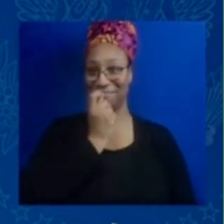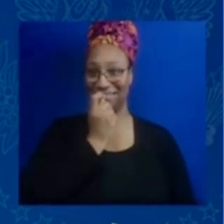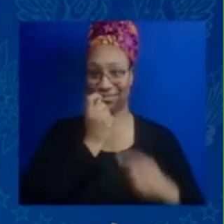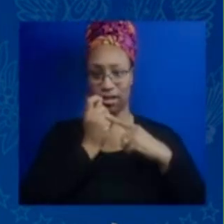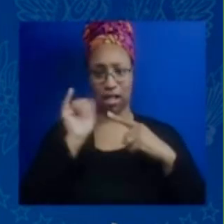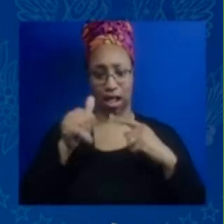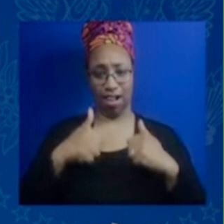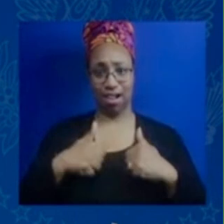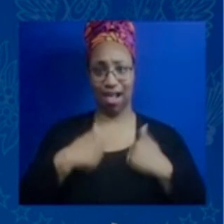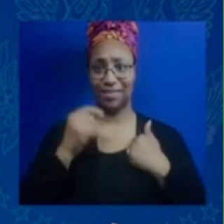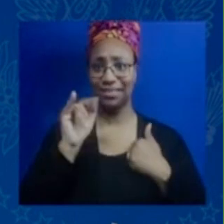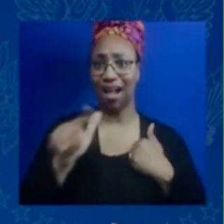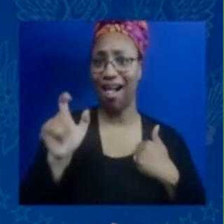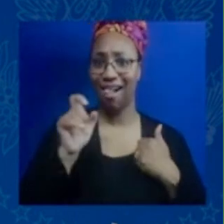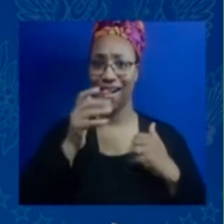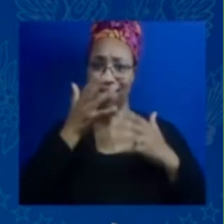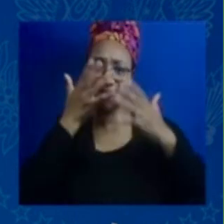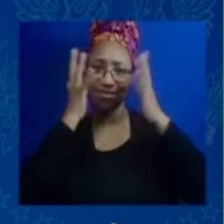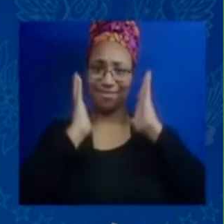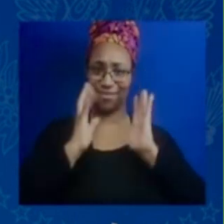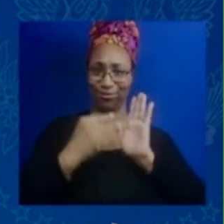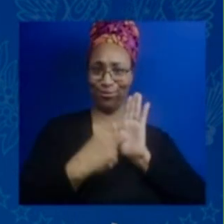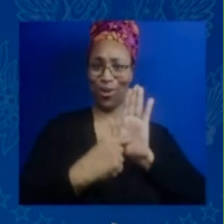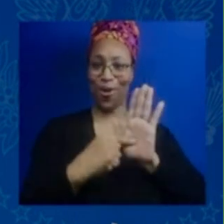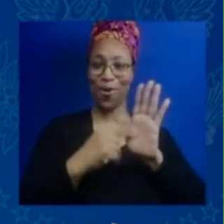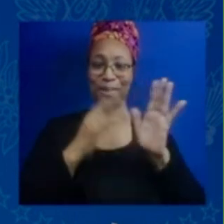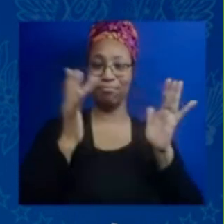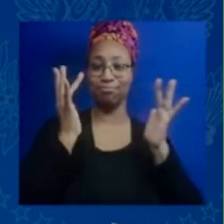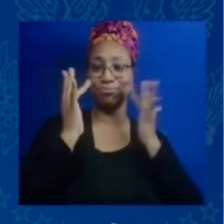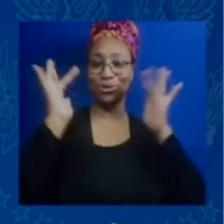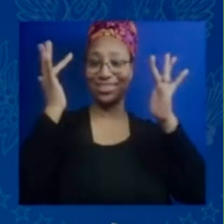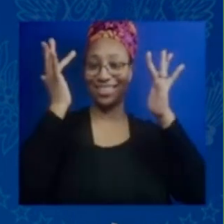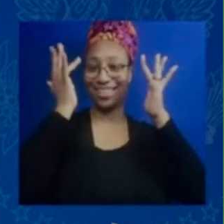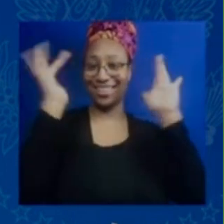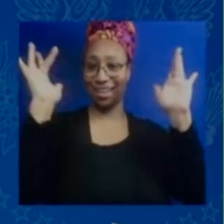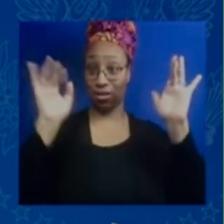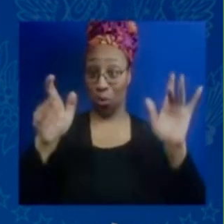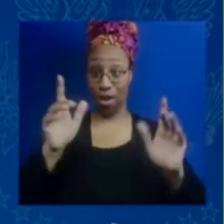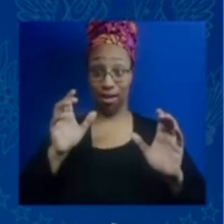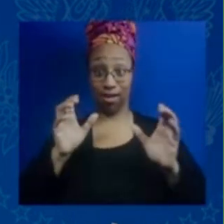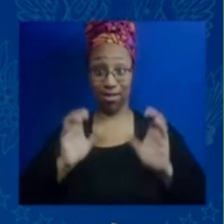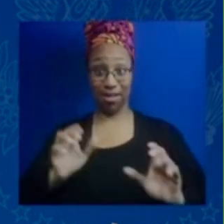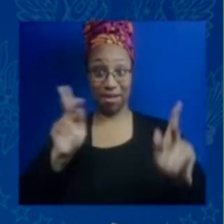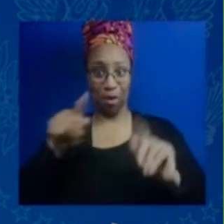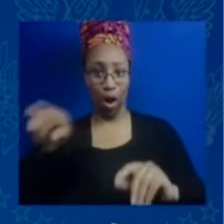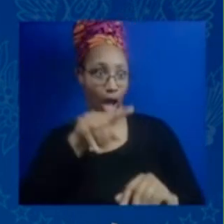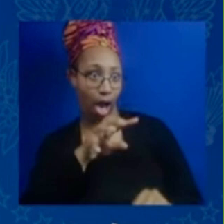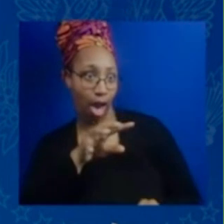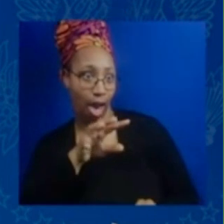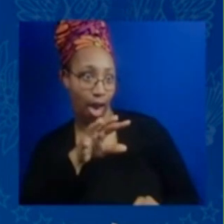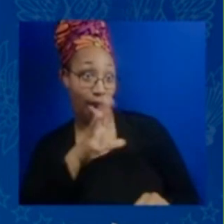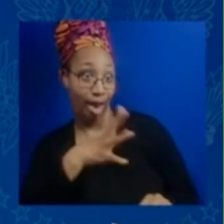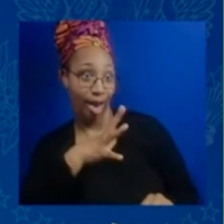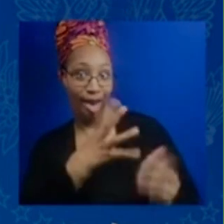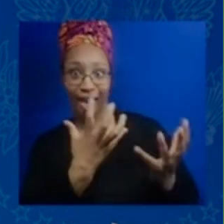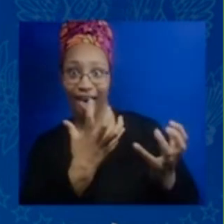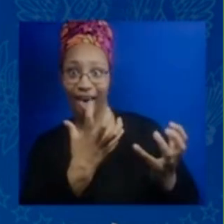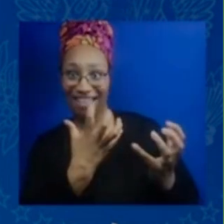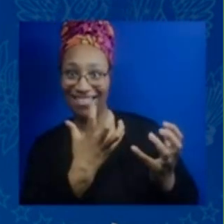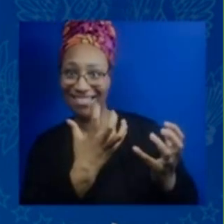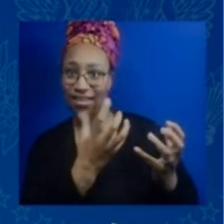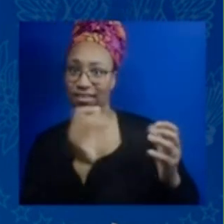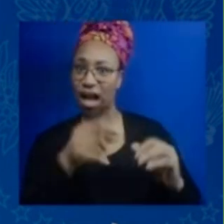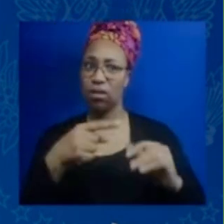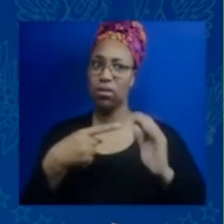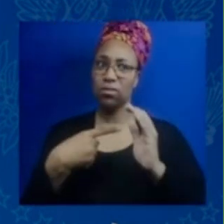a more authentic story a story of women who had been teachers and tutors and chefs and you